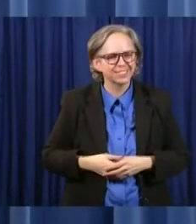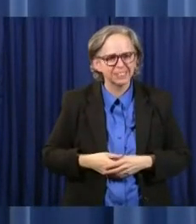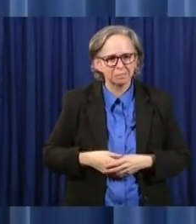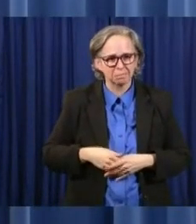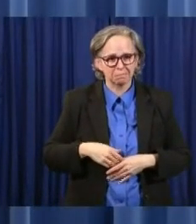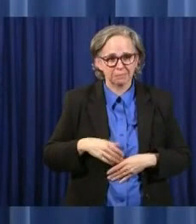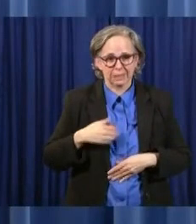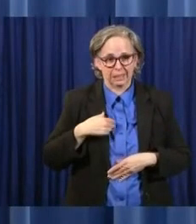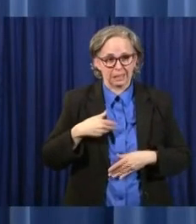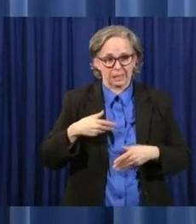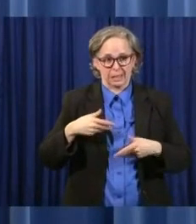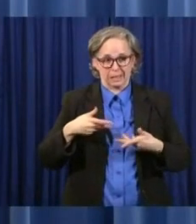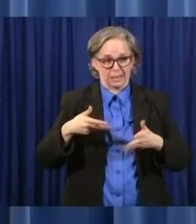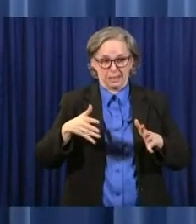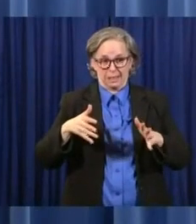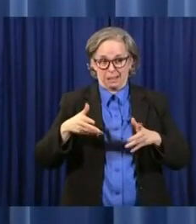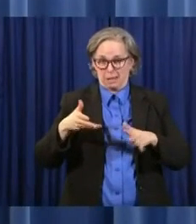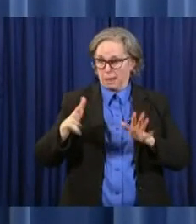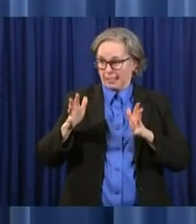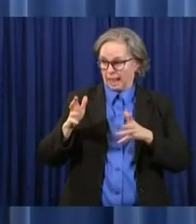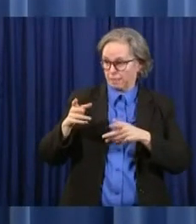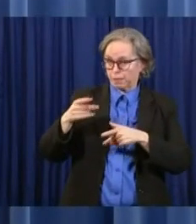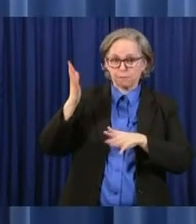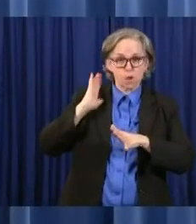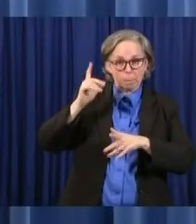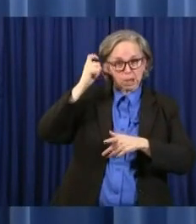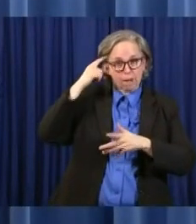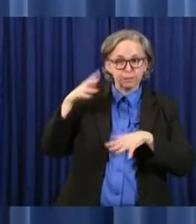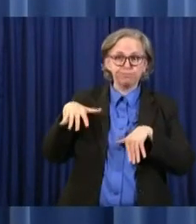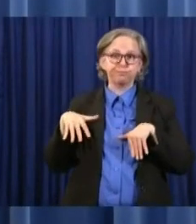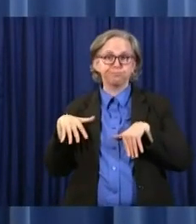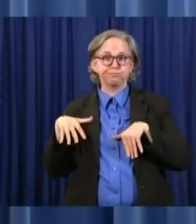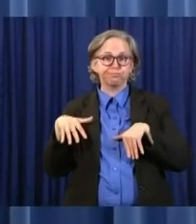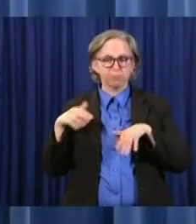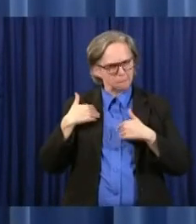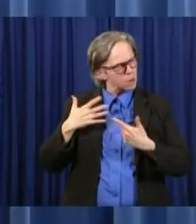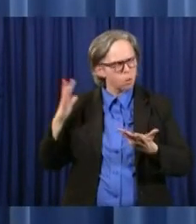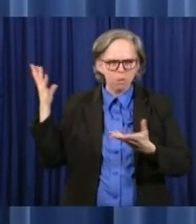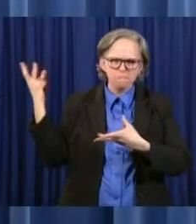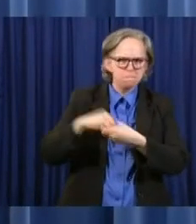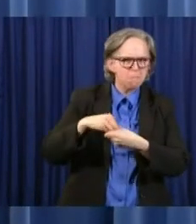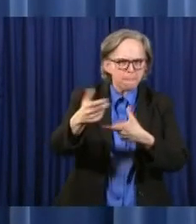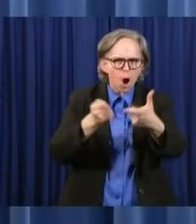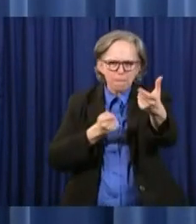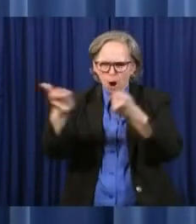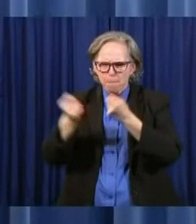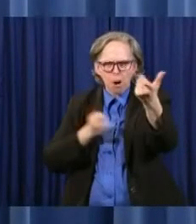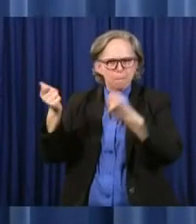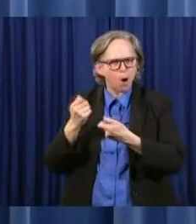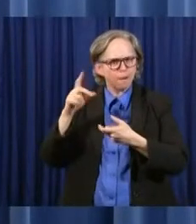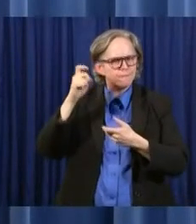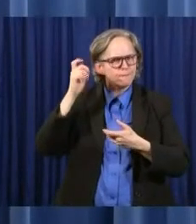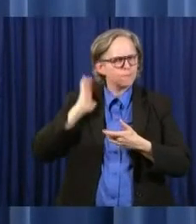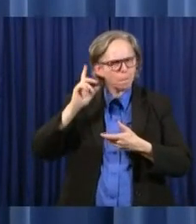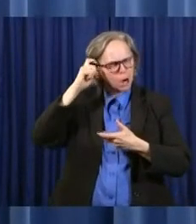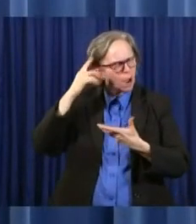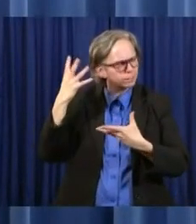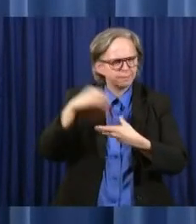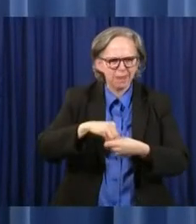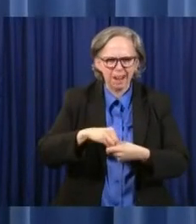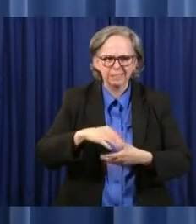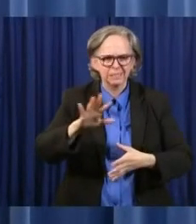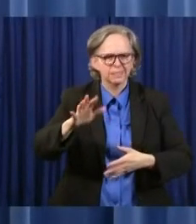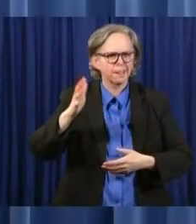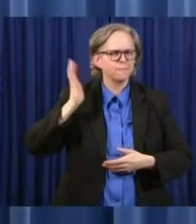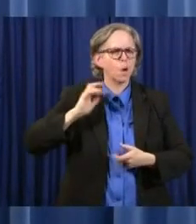uh, you know, not without some, uh, consultation. So, uh, I have found in these, uh, former governors,